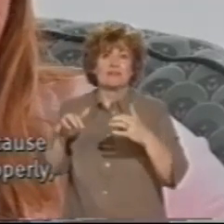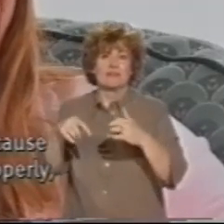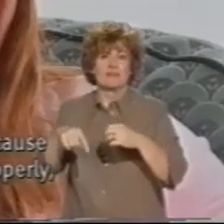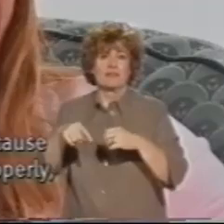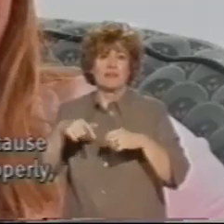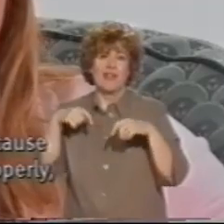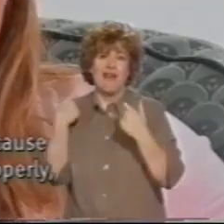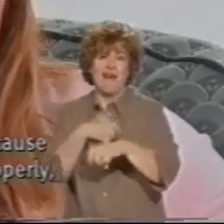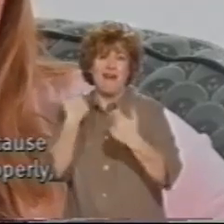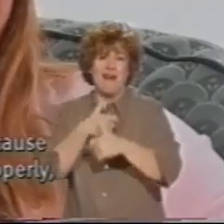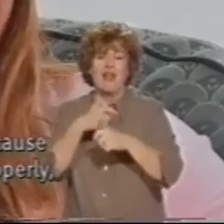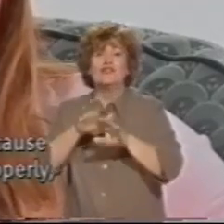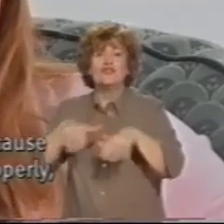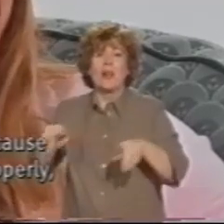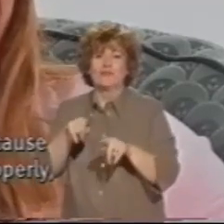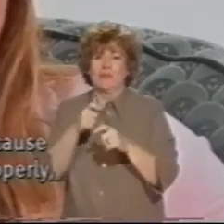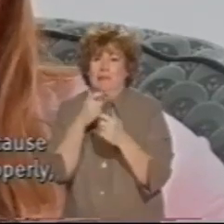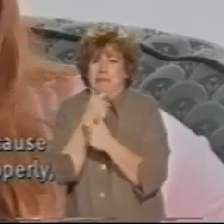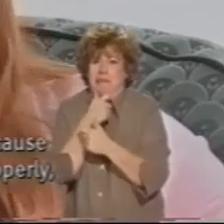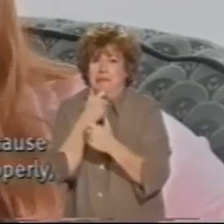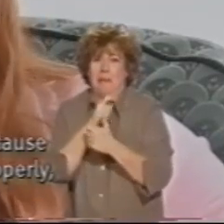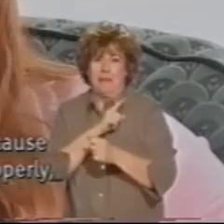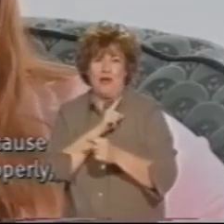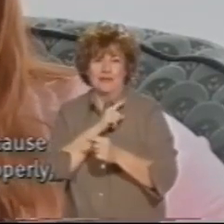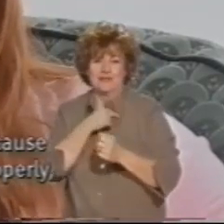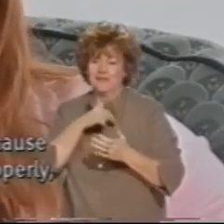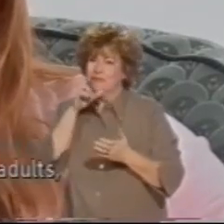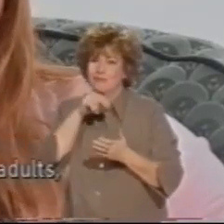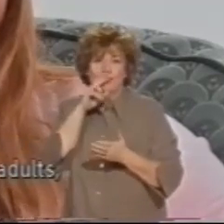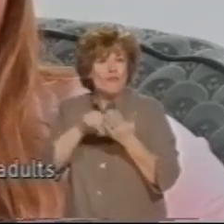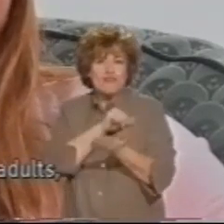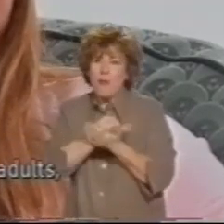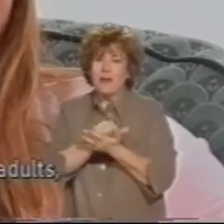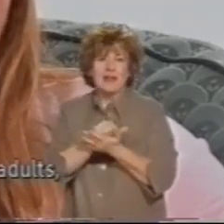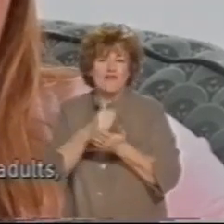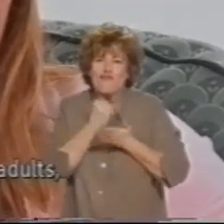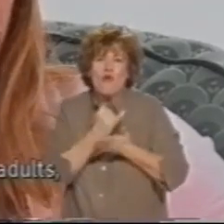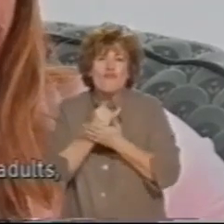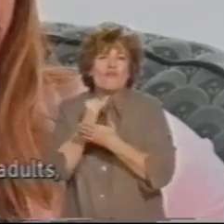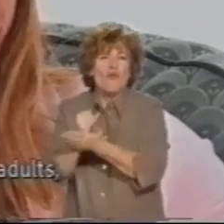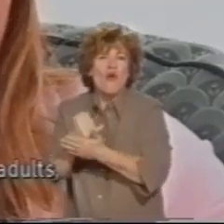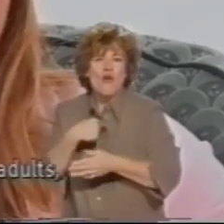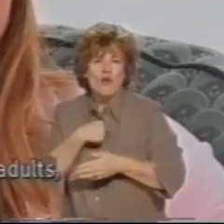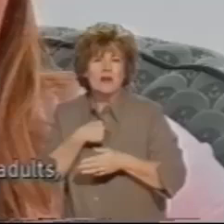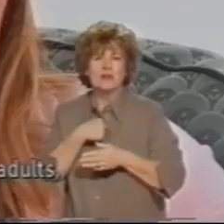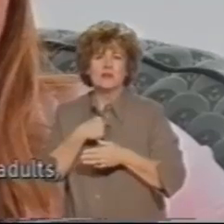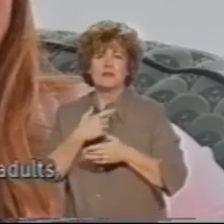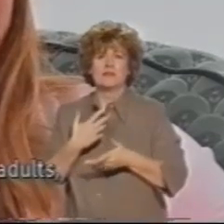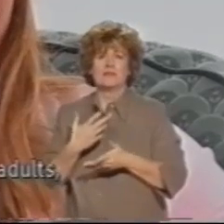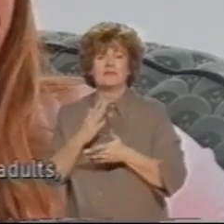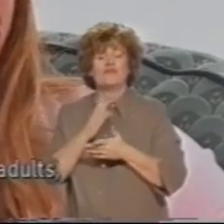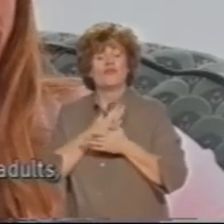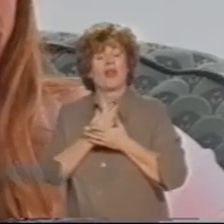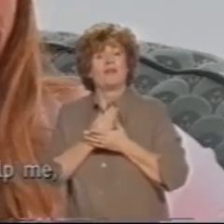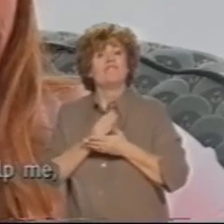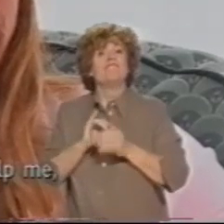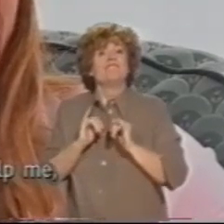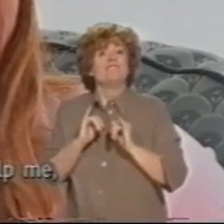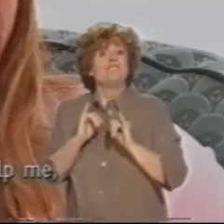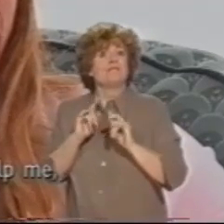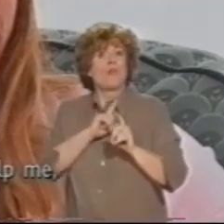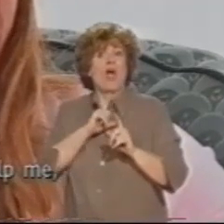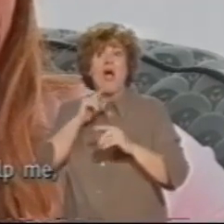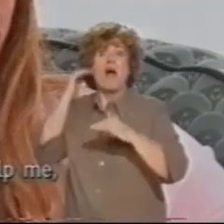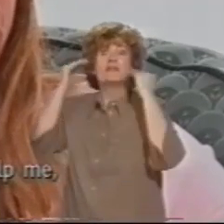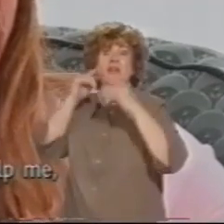The children sniggered, because obviously I couldn't say my words properly or anything like that. But the worst part was the adults, because